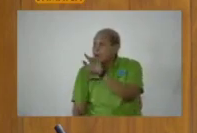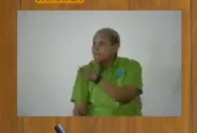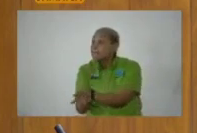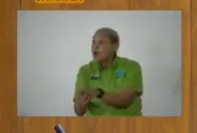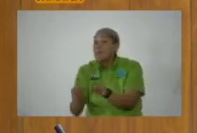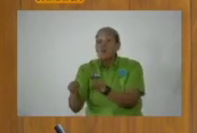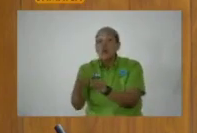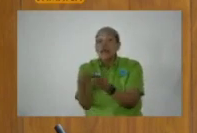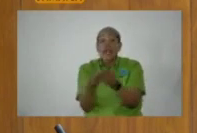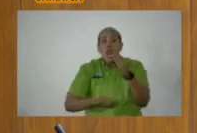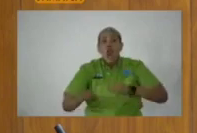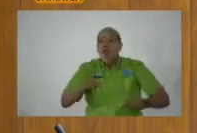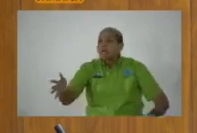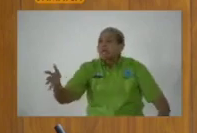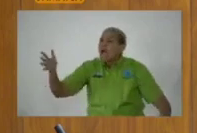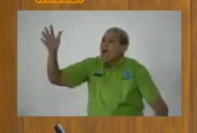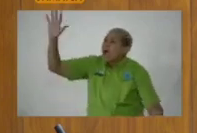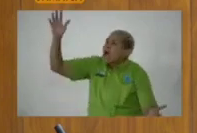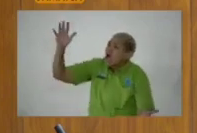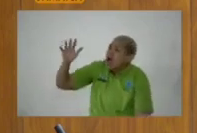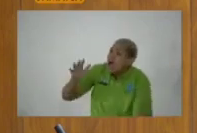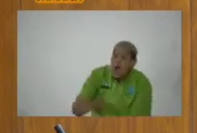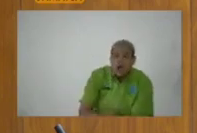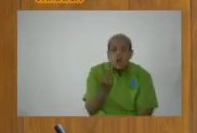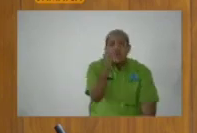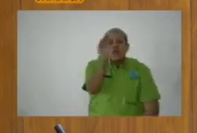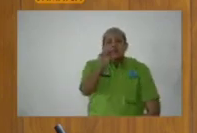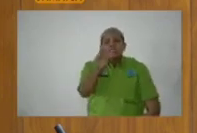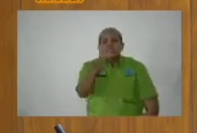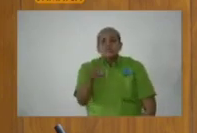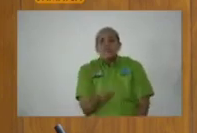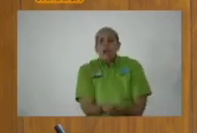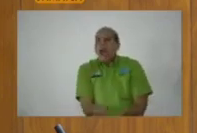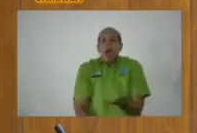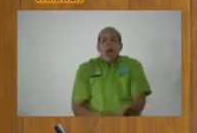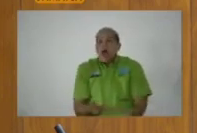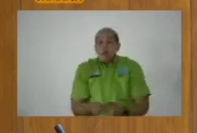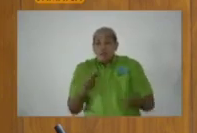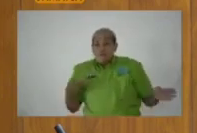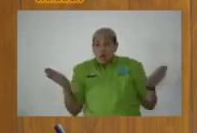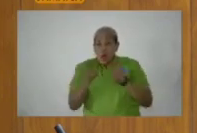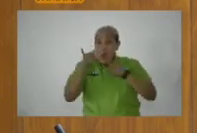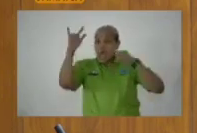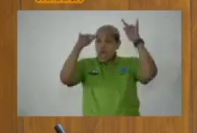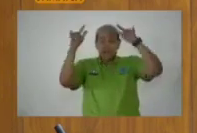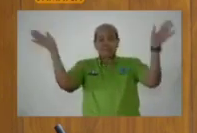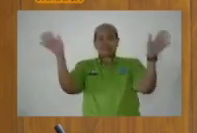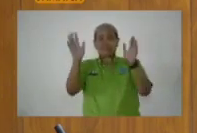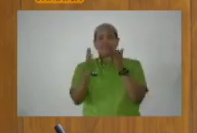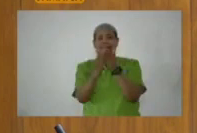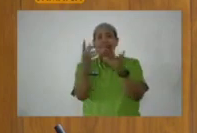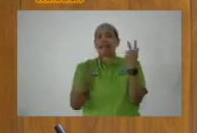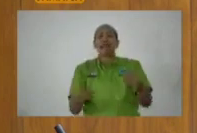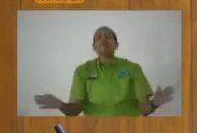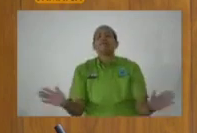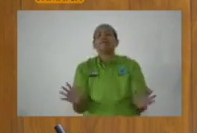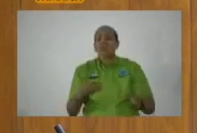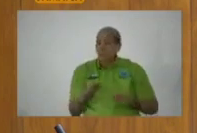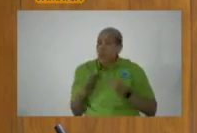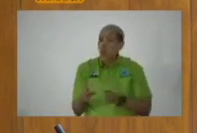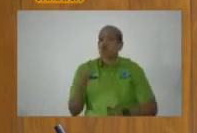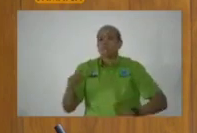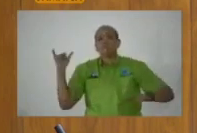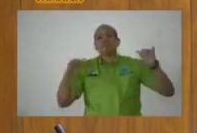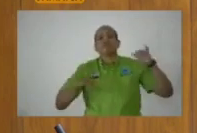when the economy fell by 13% of GDP, when we had to close our airports and seaports, when we lost our